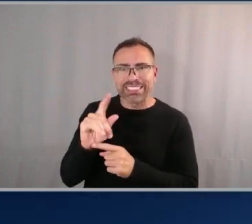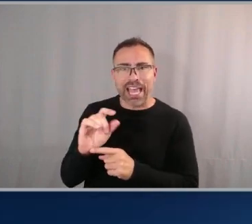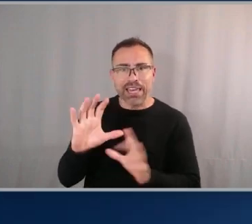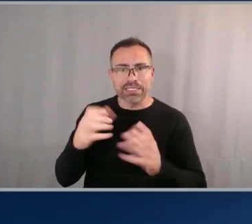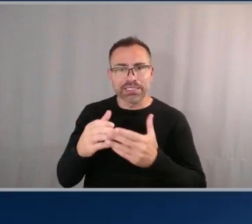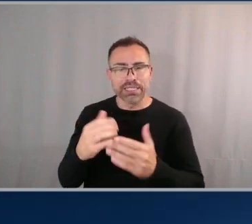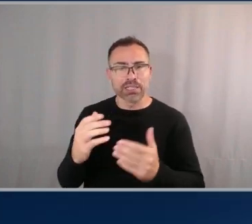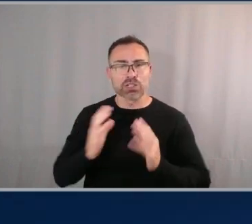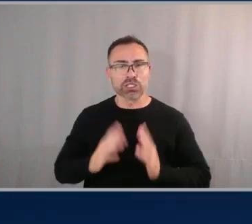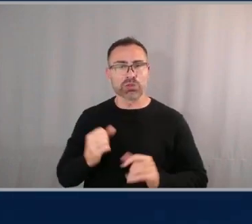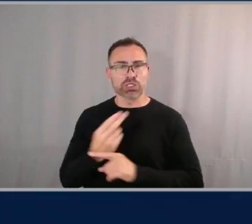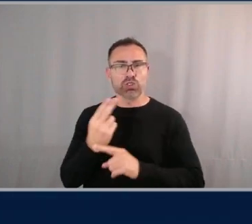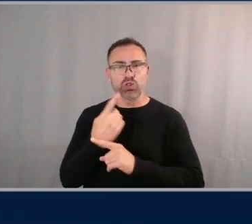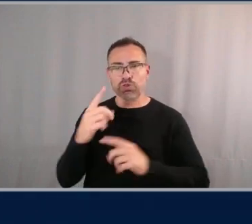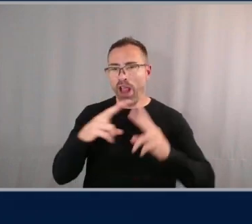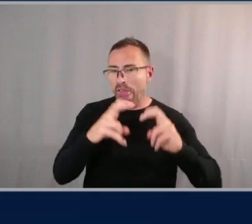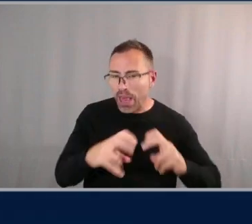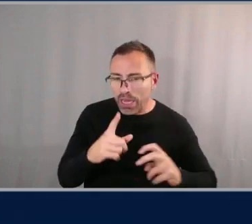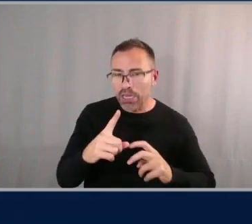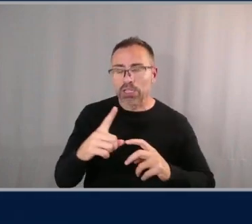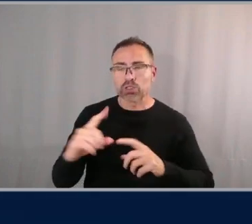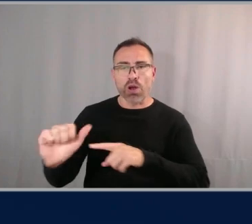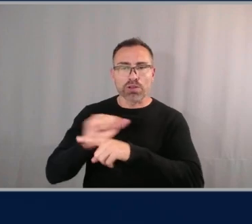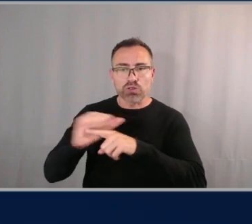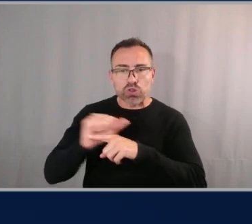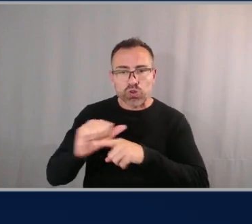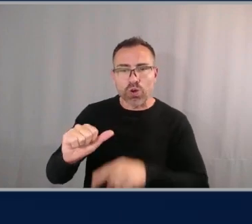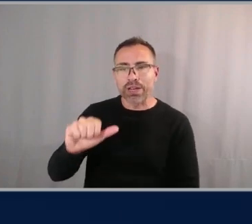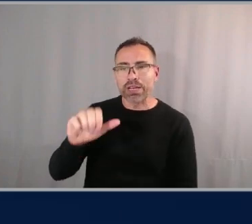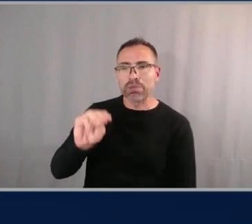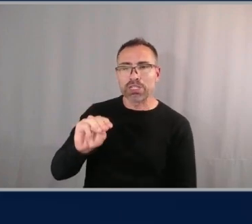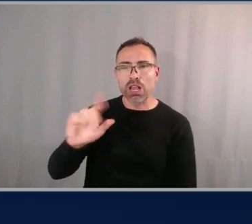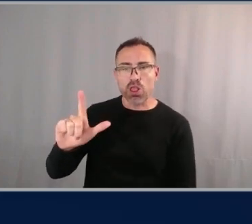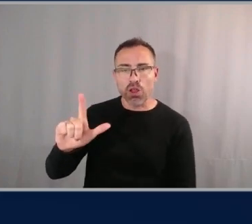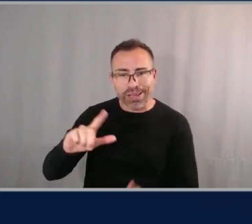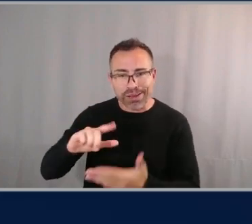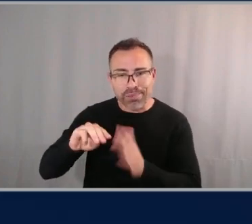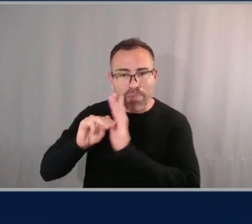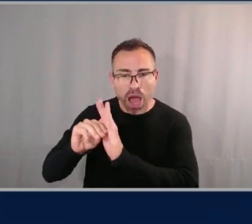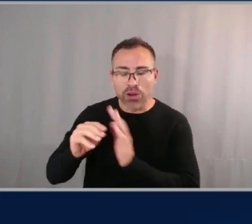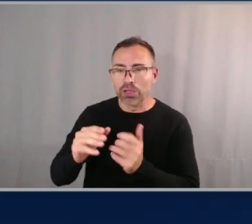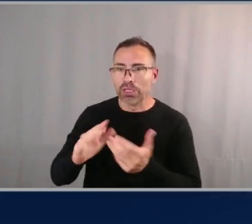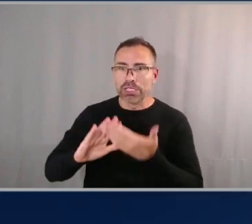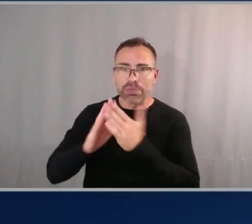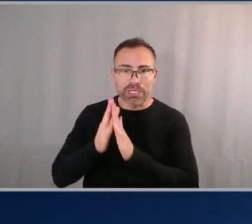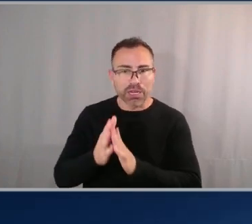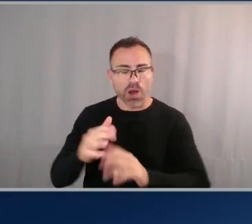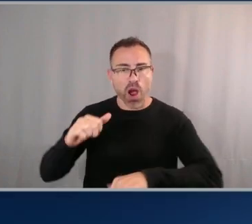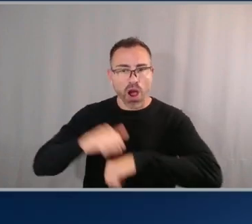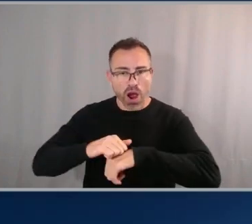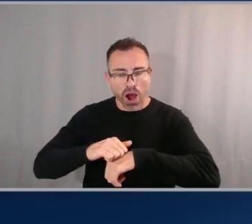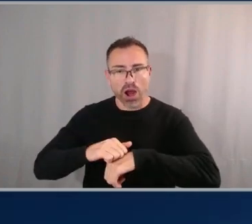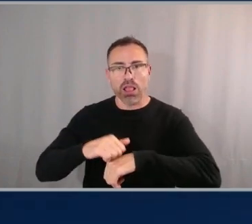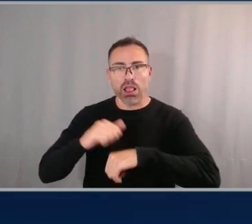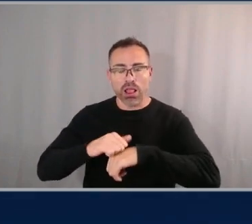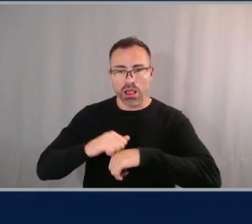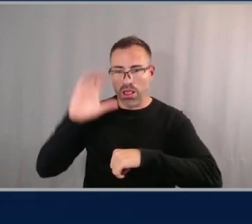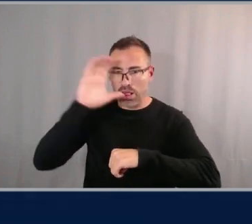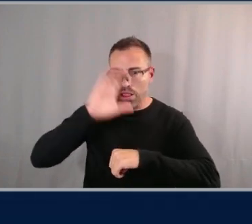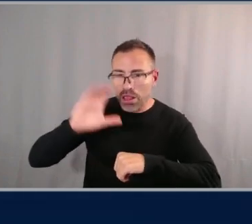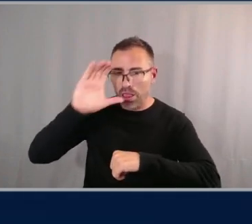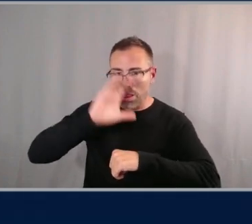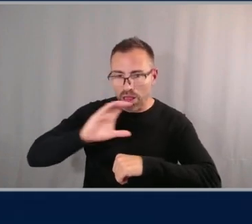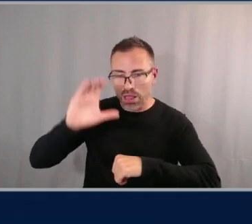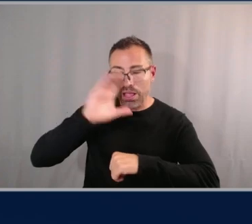to train their machine learning models or just to understand you know the right storage patterns it's becoming harder and harder and this